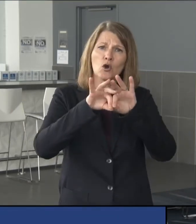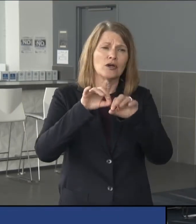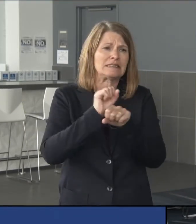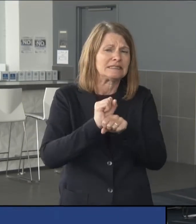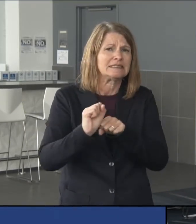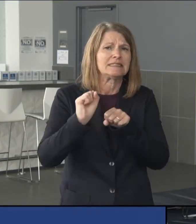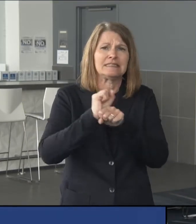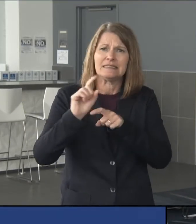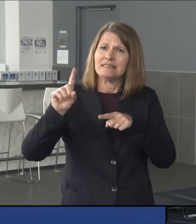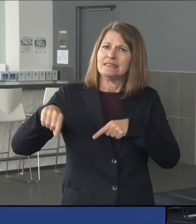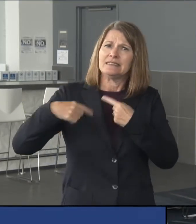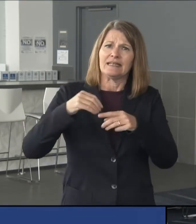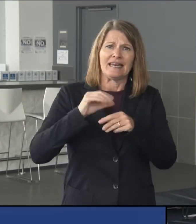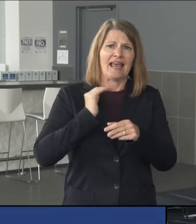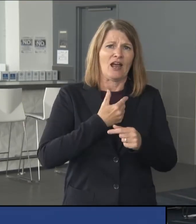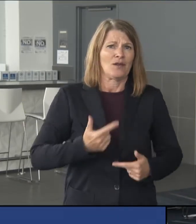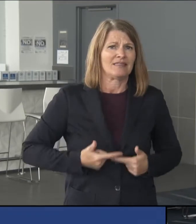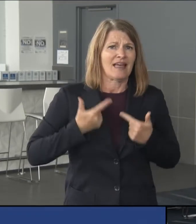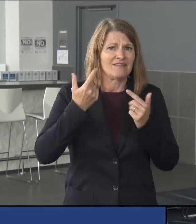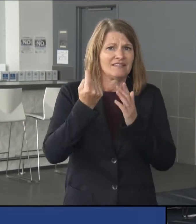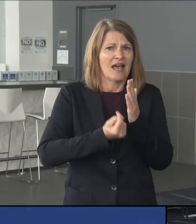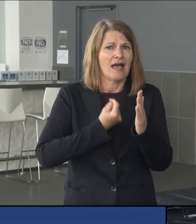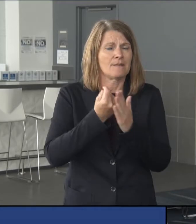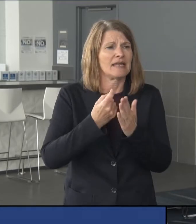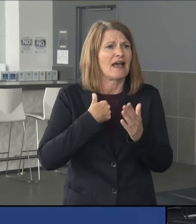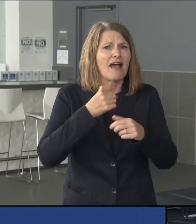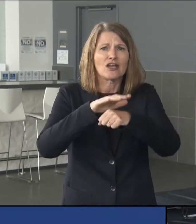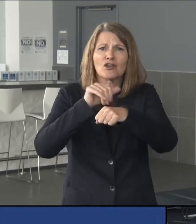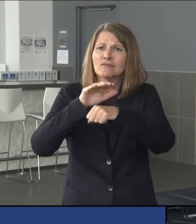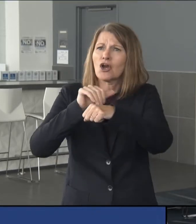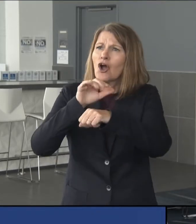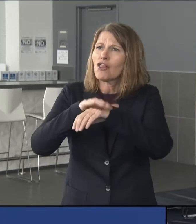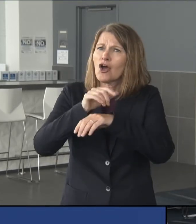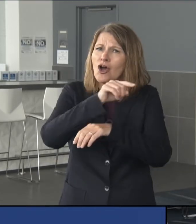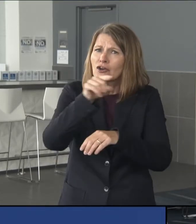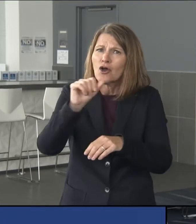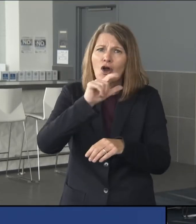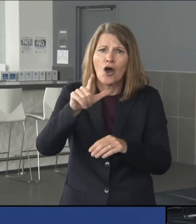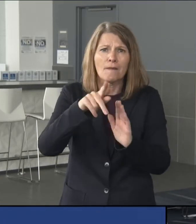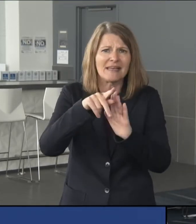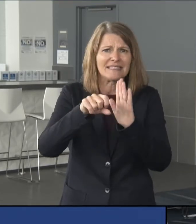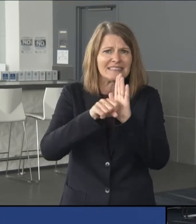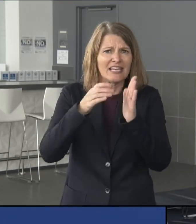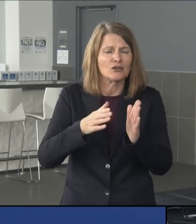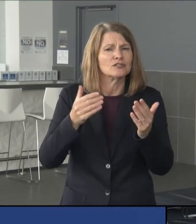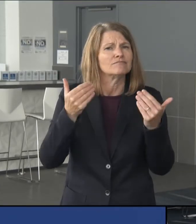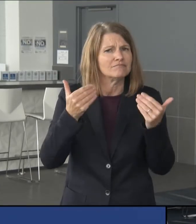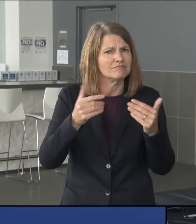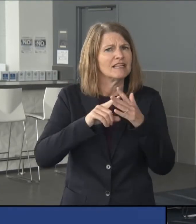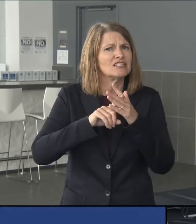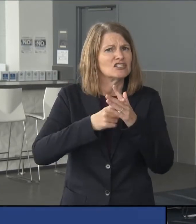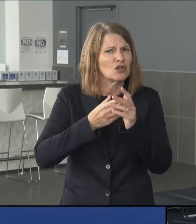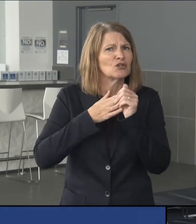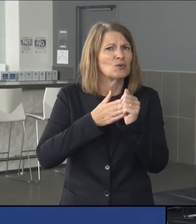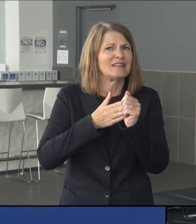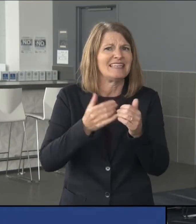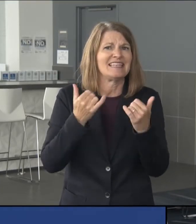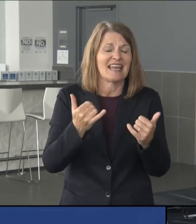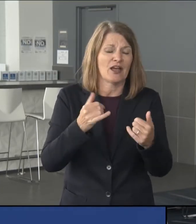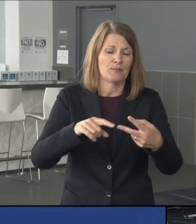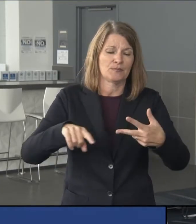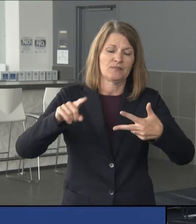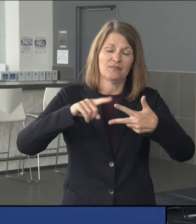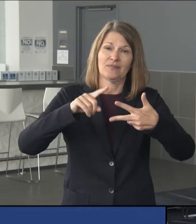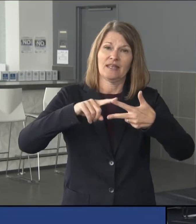of our lifetime, and I call on all Penn Staters to lead now. Second is commitment.